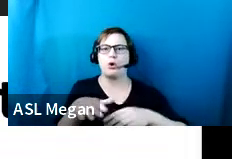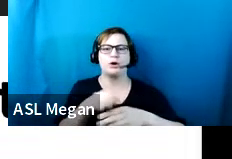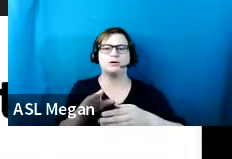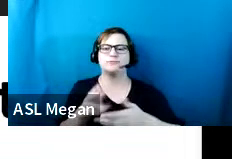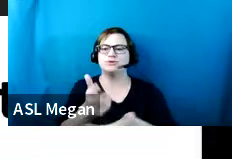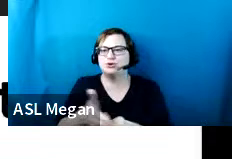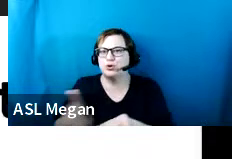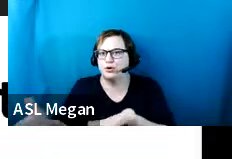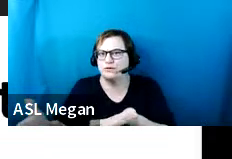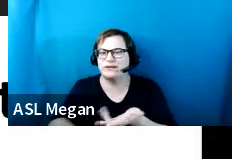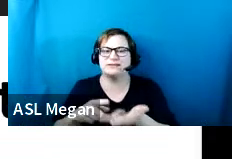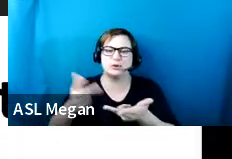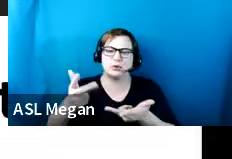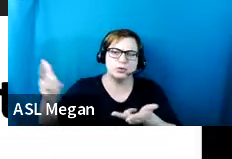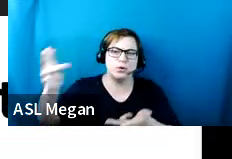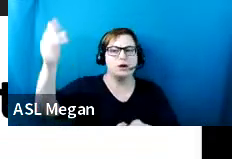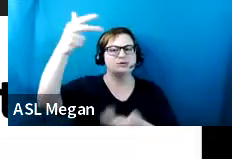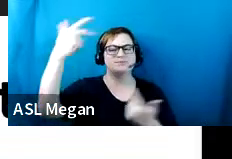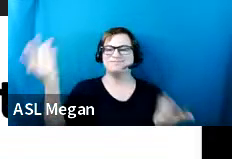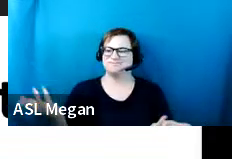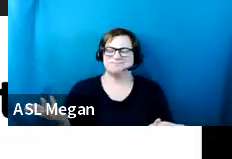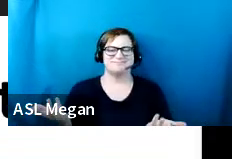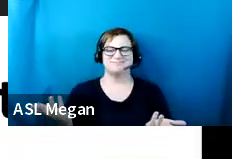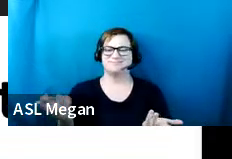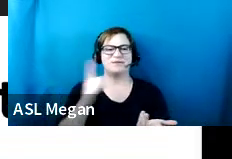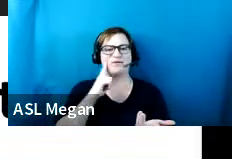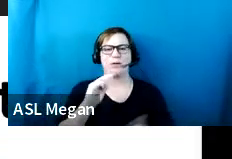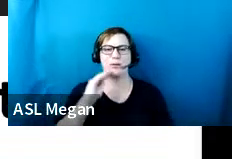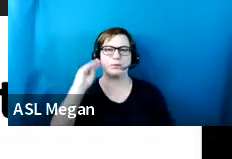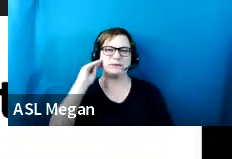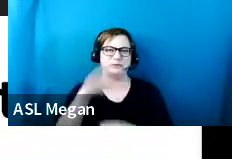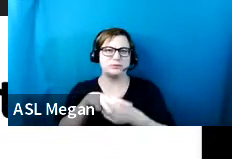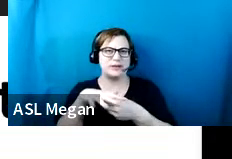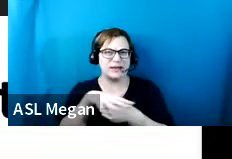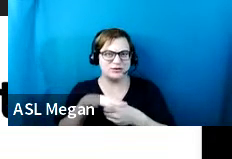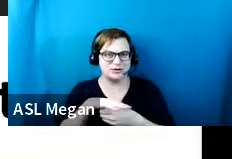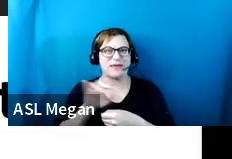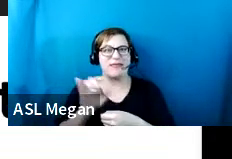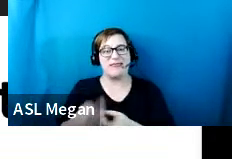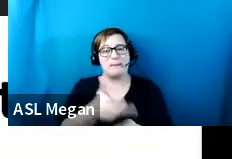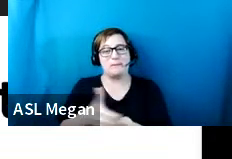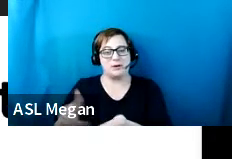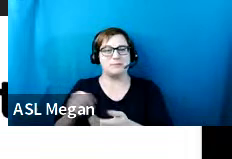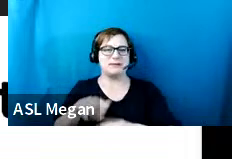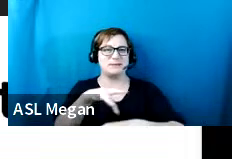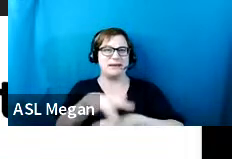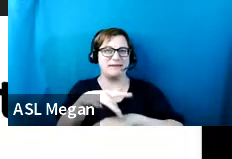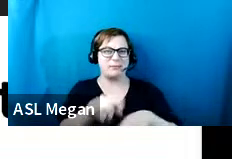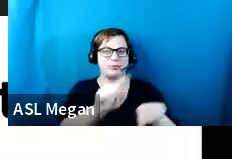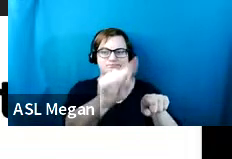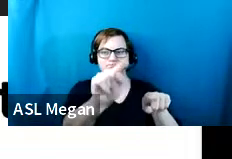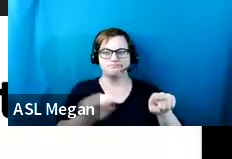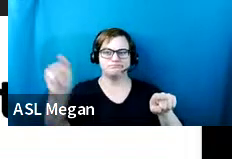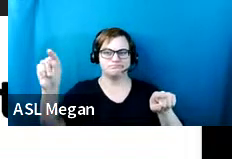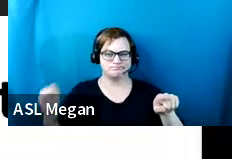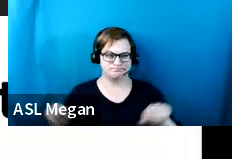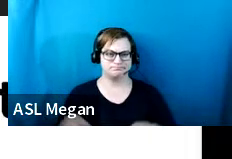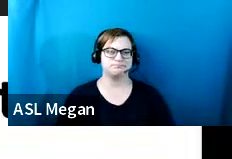garage that in a residential area, the parking area. these to be dispersed, as we know here on the slide.